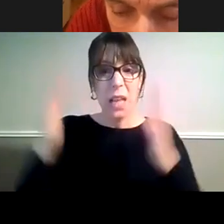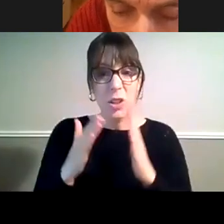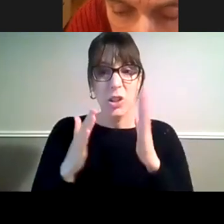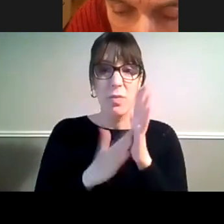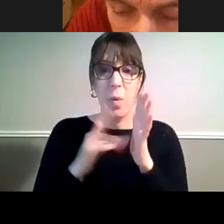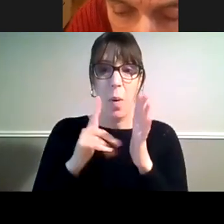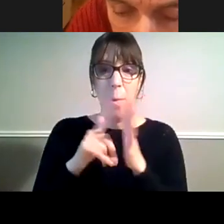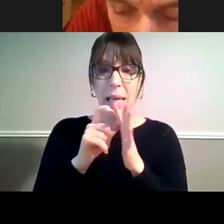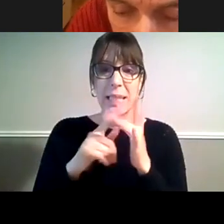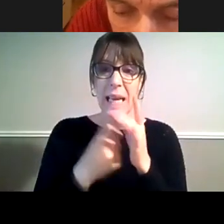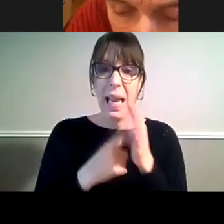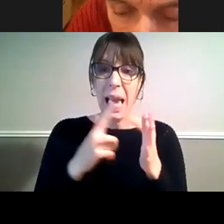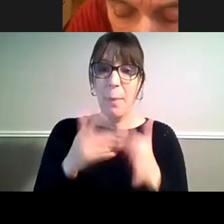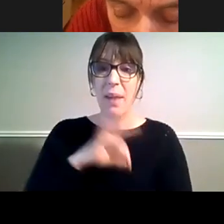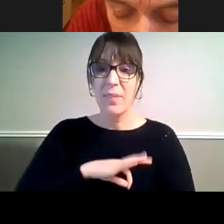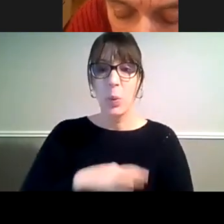benefits,